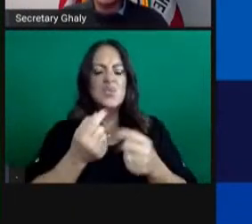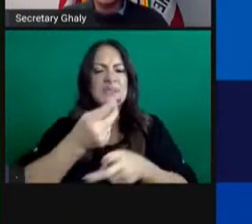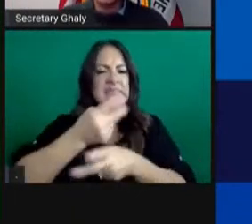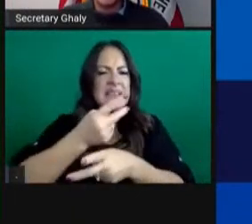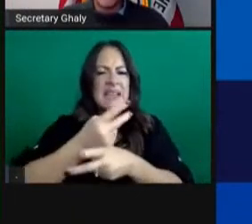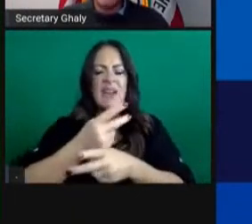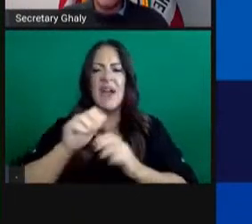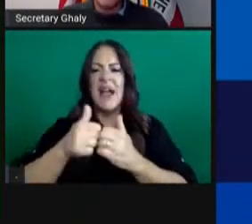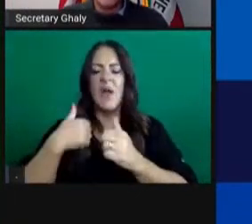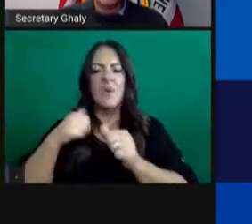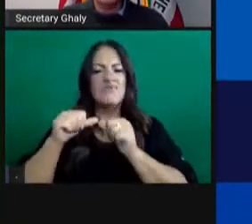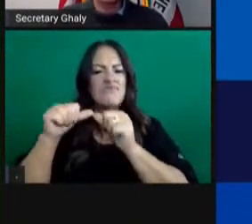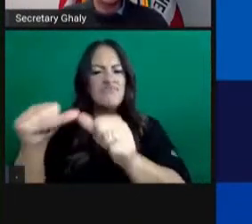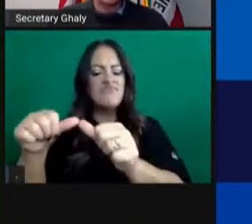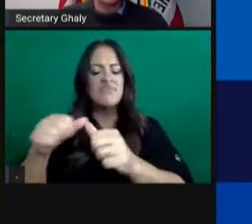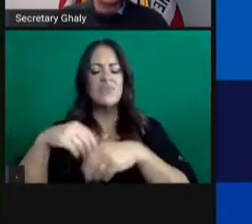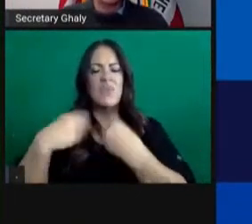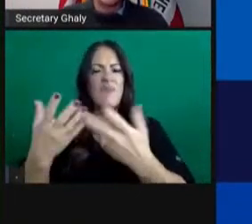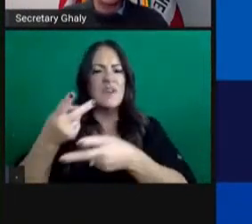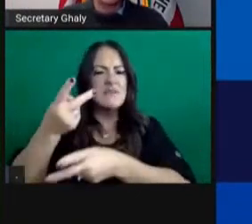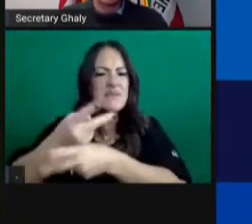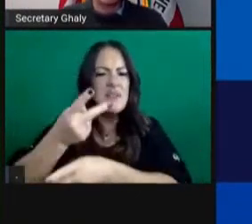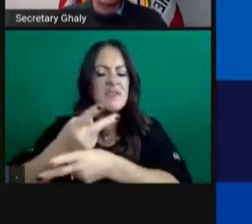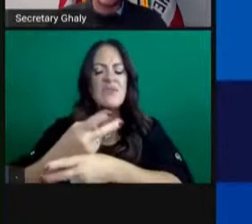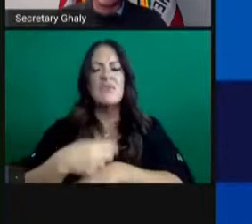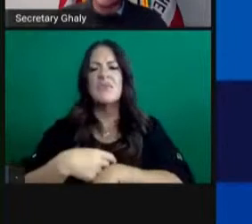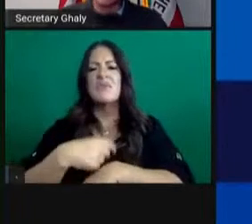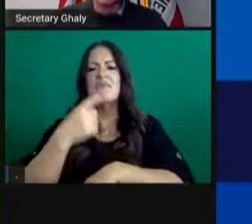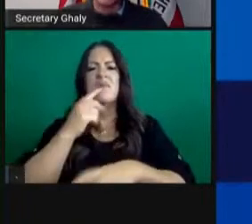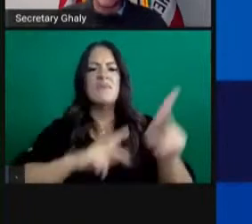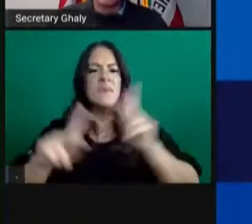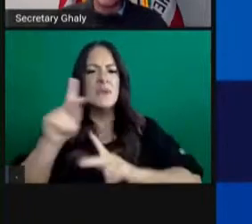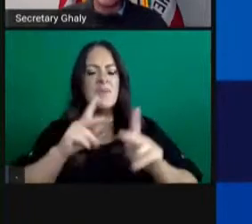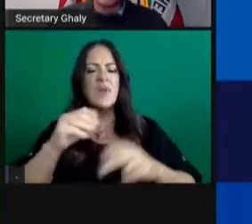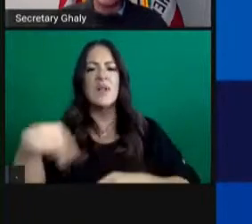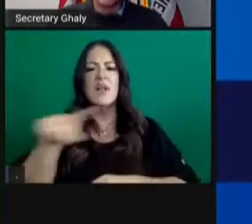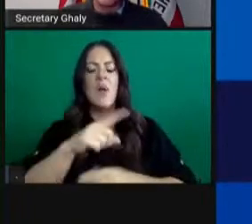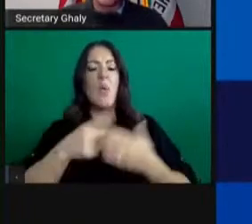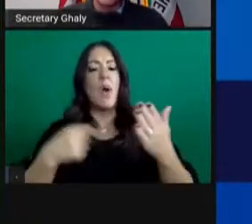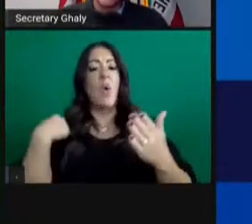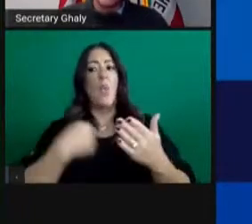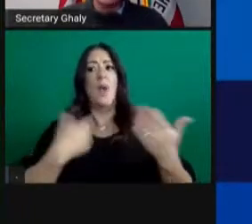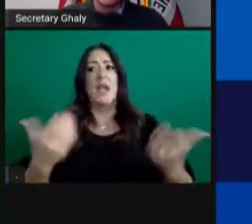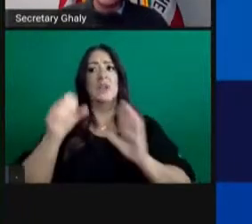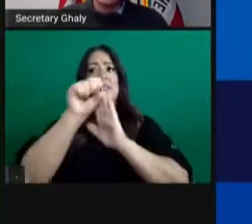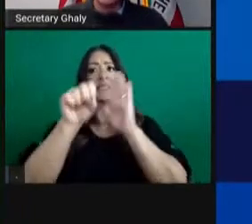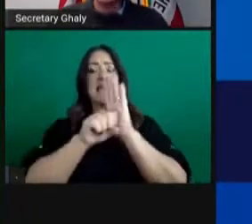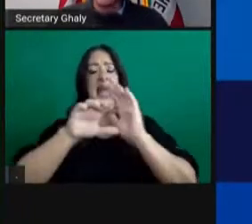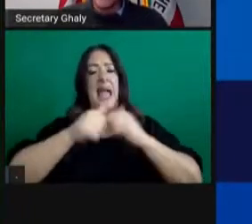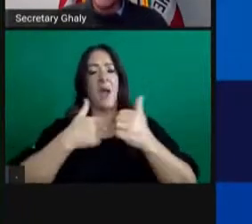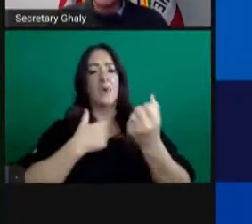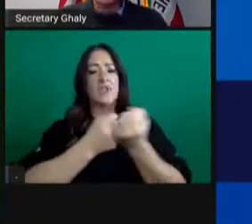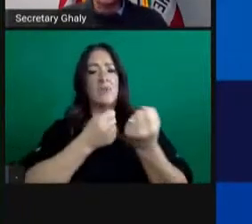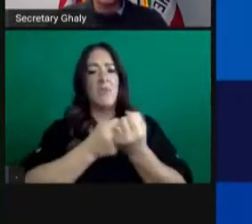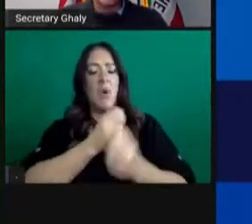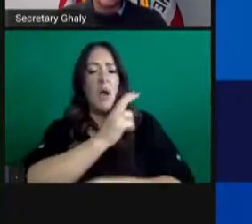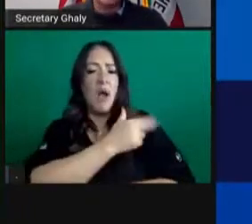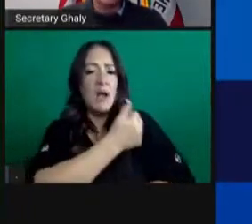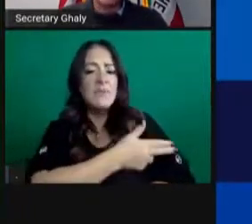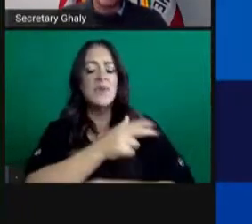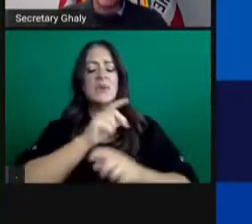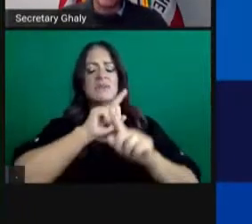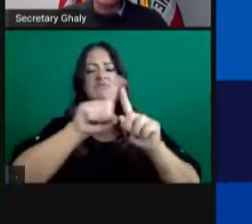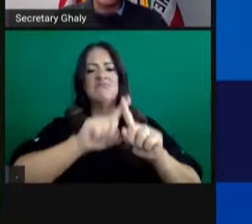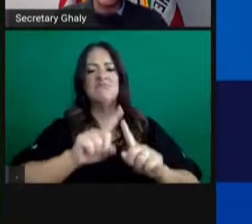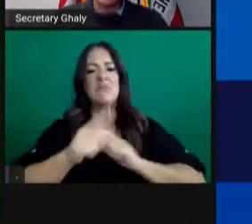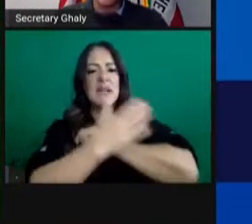continuum and some of the efforts that the state is taking to work with our counties and our hospitals to be prepared and do all